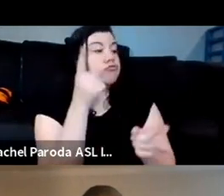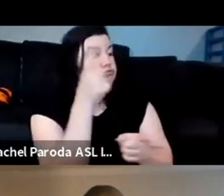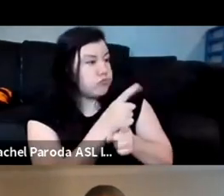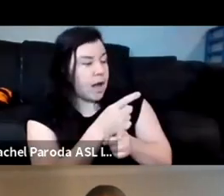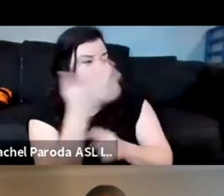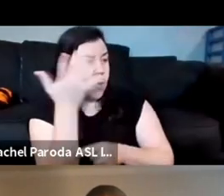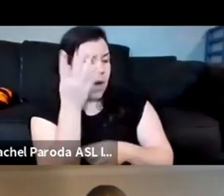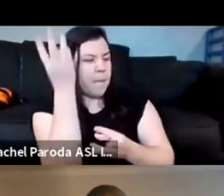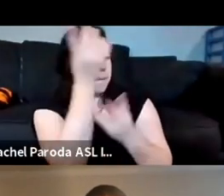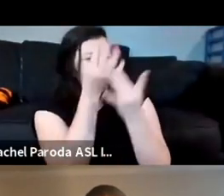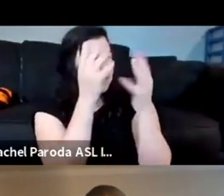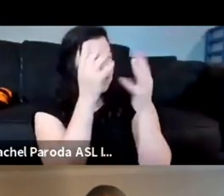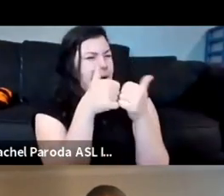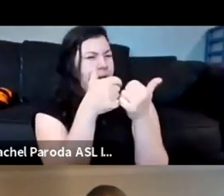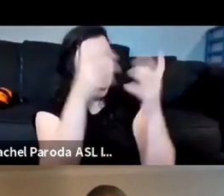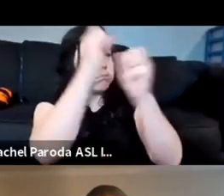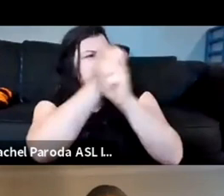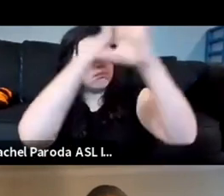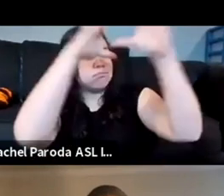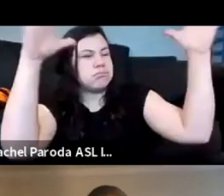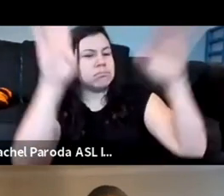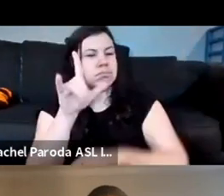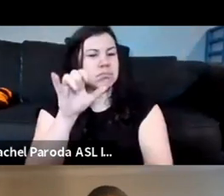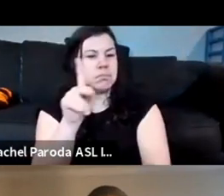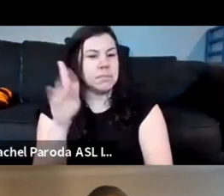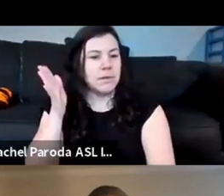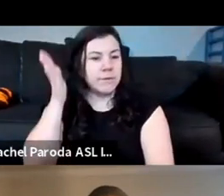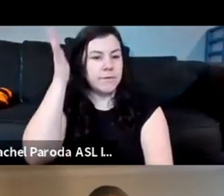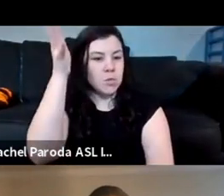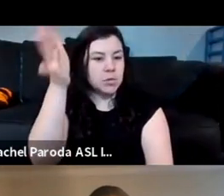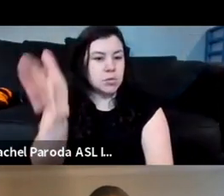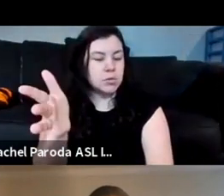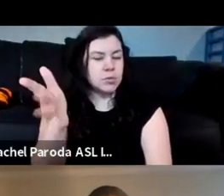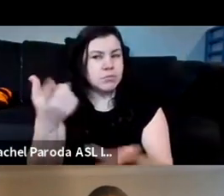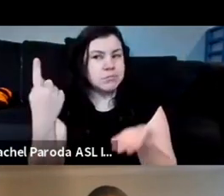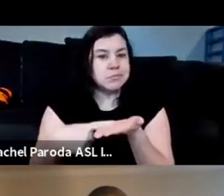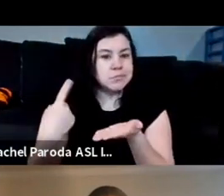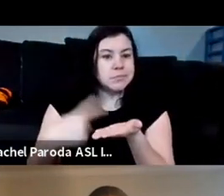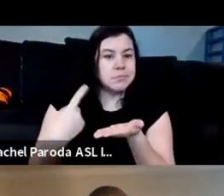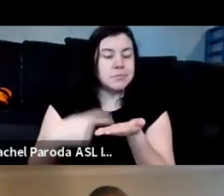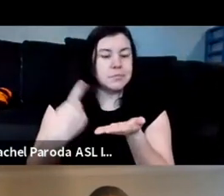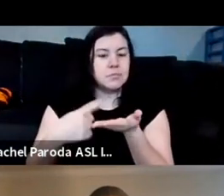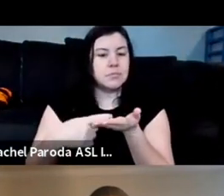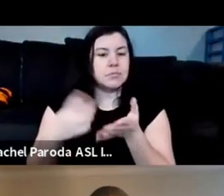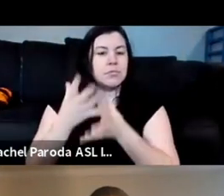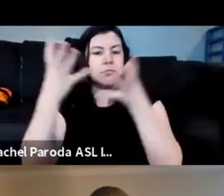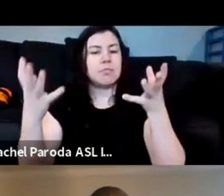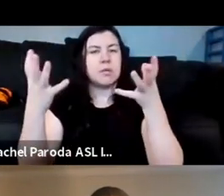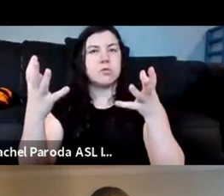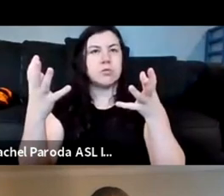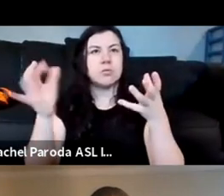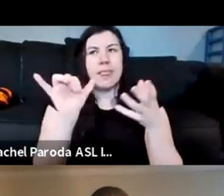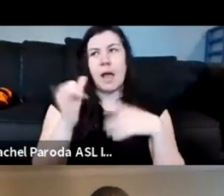imagine and build black futures a lot of the things that we talk about are um uh the kinds of um